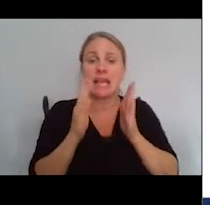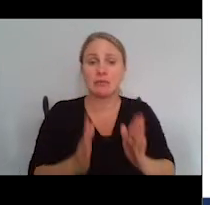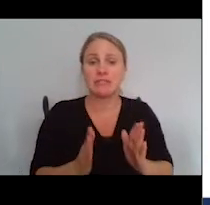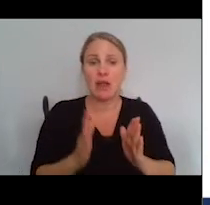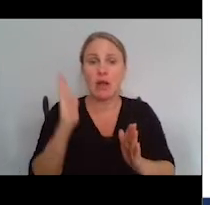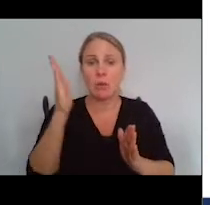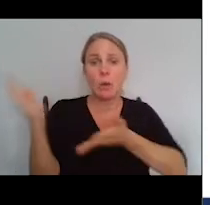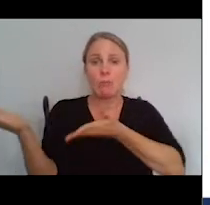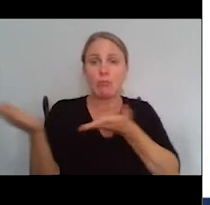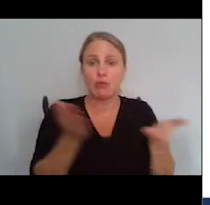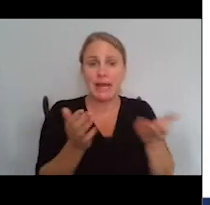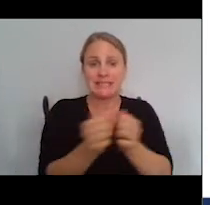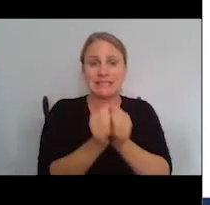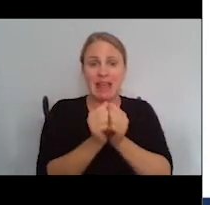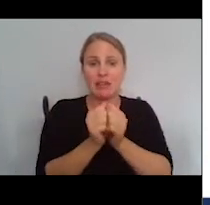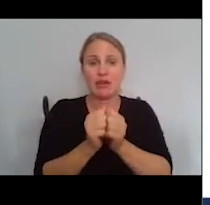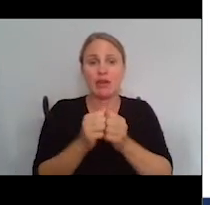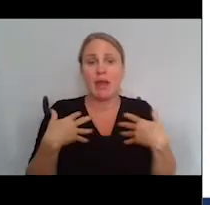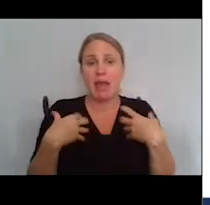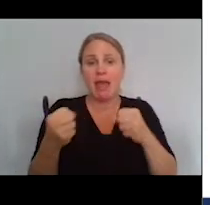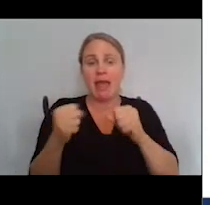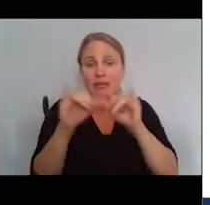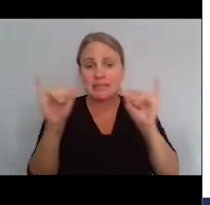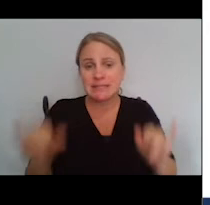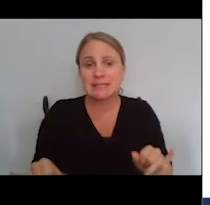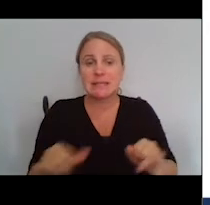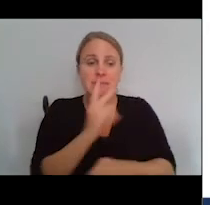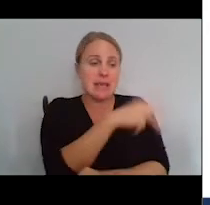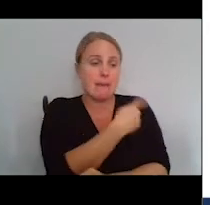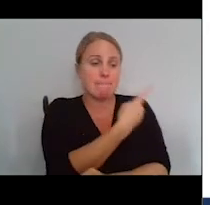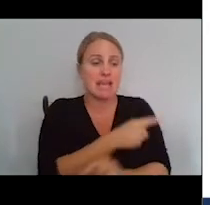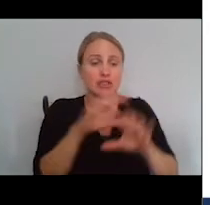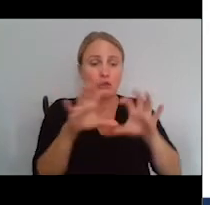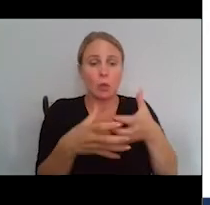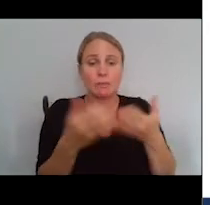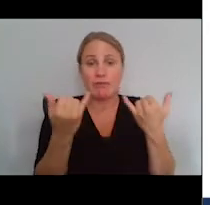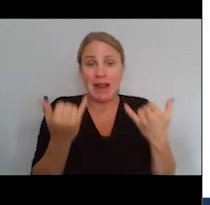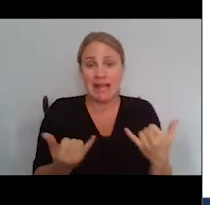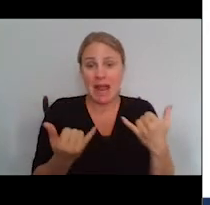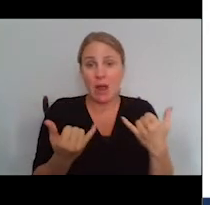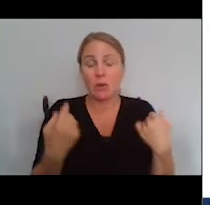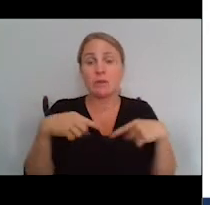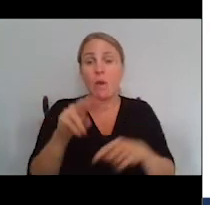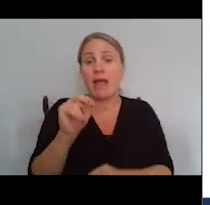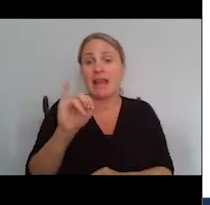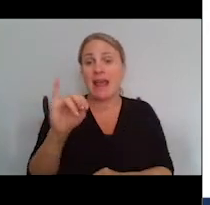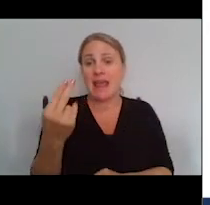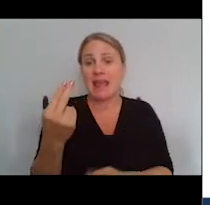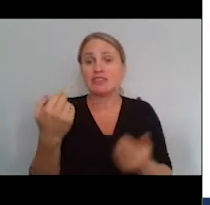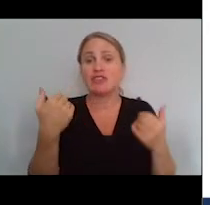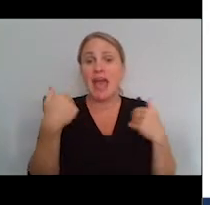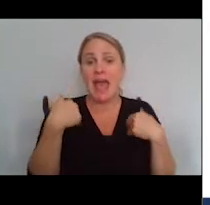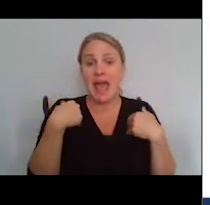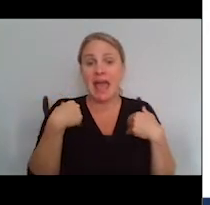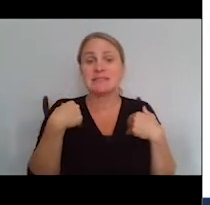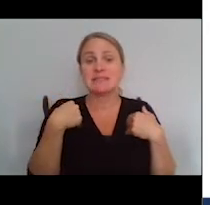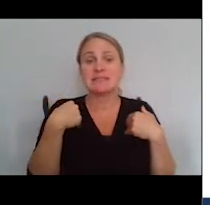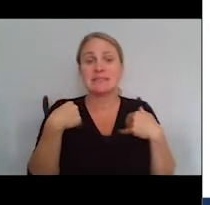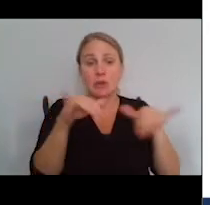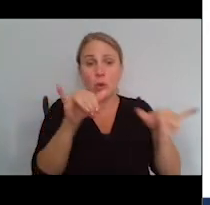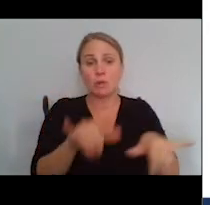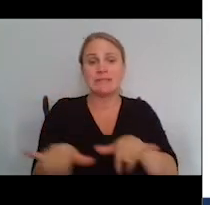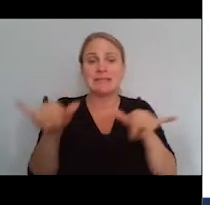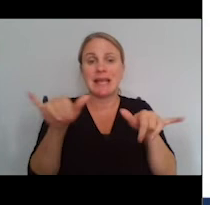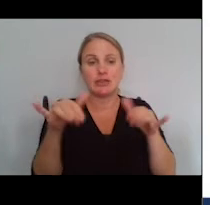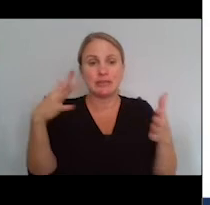to bring together health systems patient groups right now. So while the NIH is providing the definitive gold standard study, we could